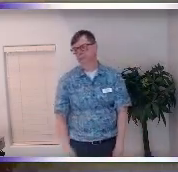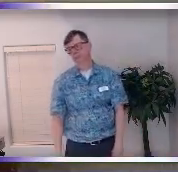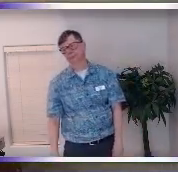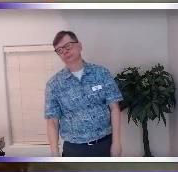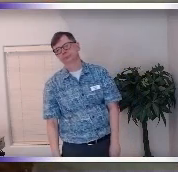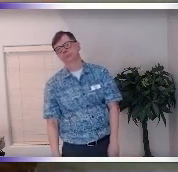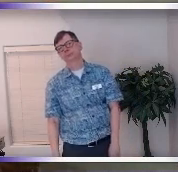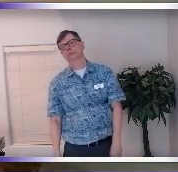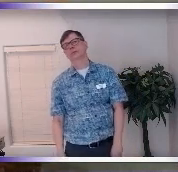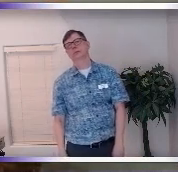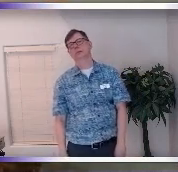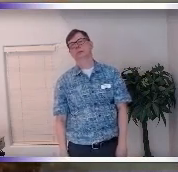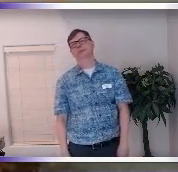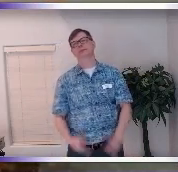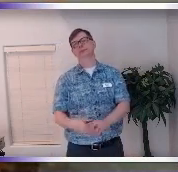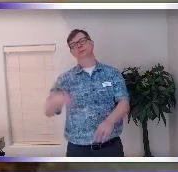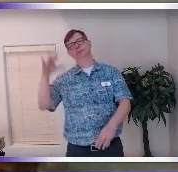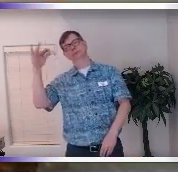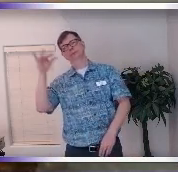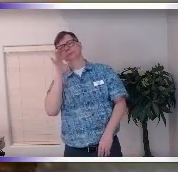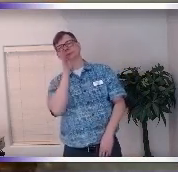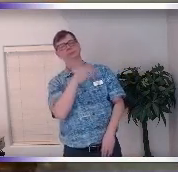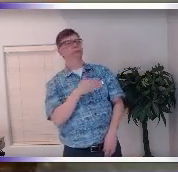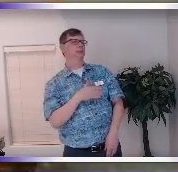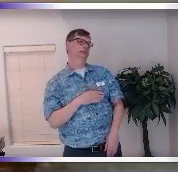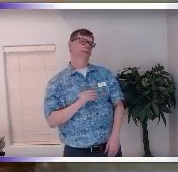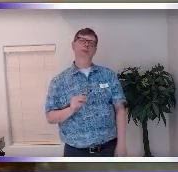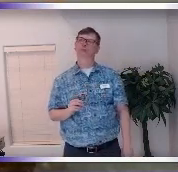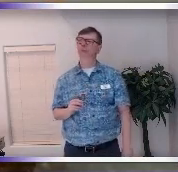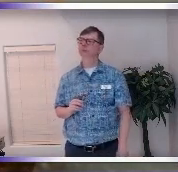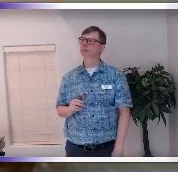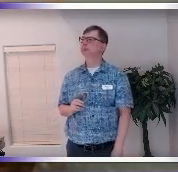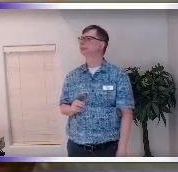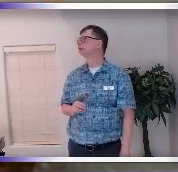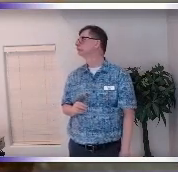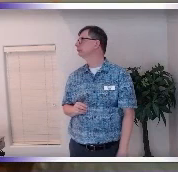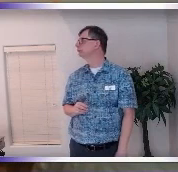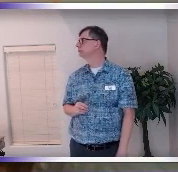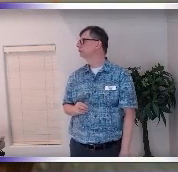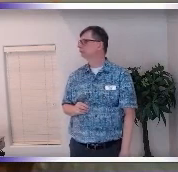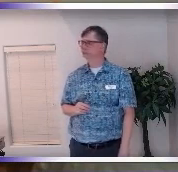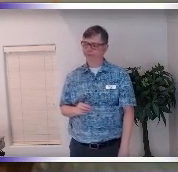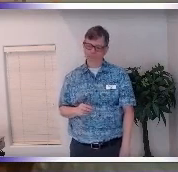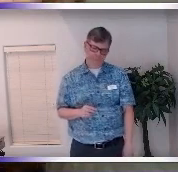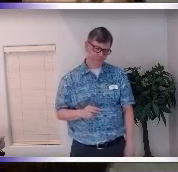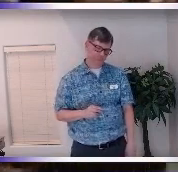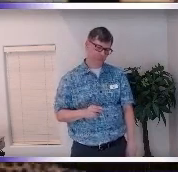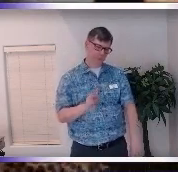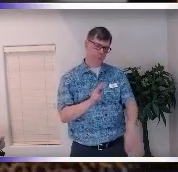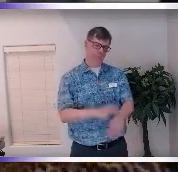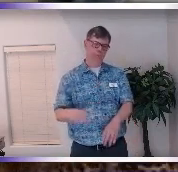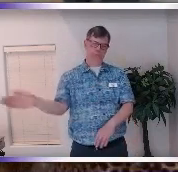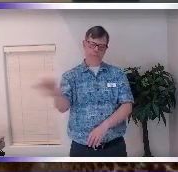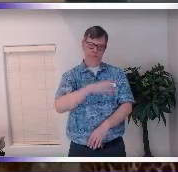treats me like a little girl and I was like oh well that's how you treated me when I was a little girl so now we're even um and